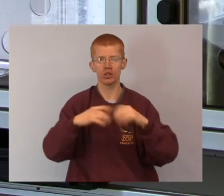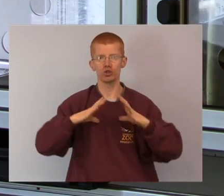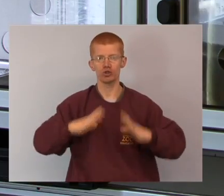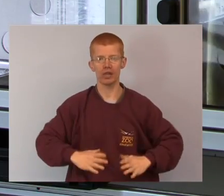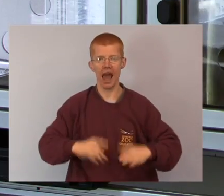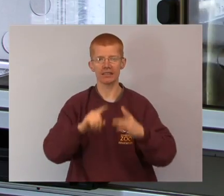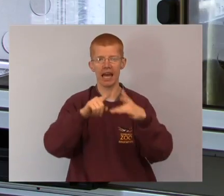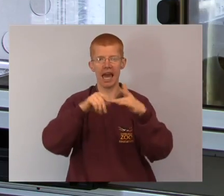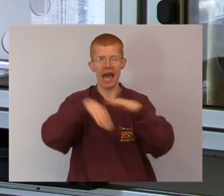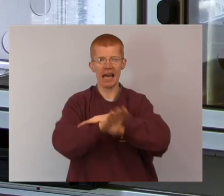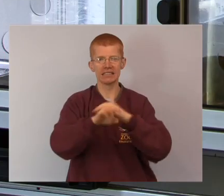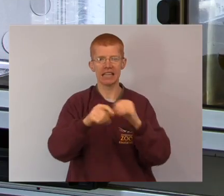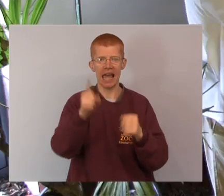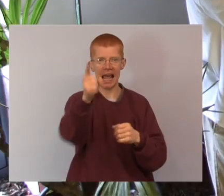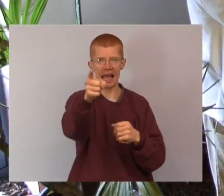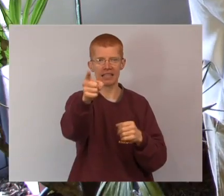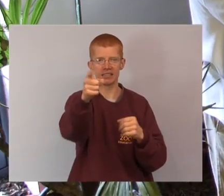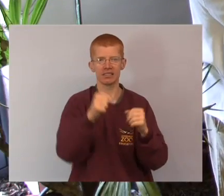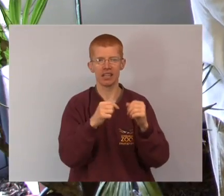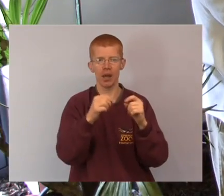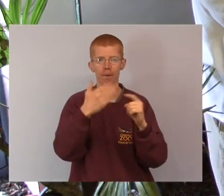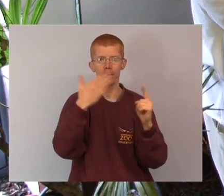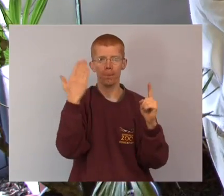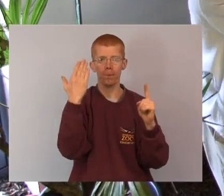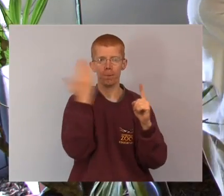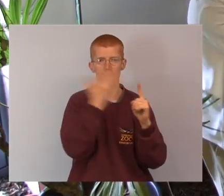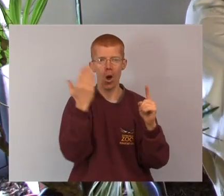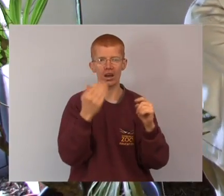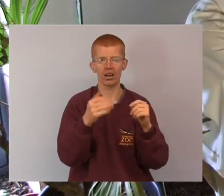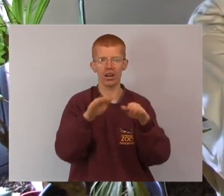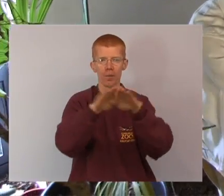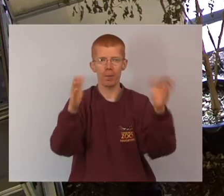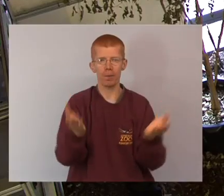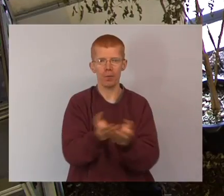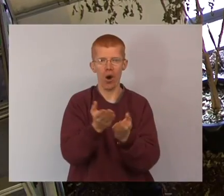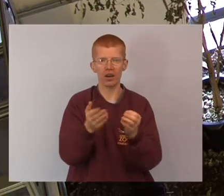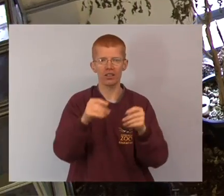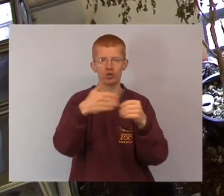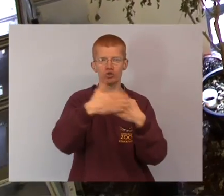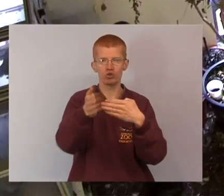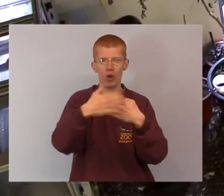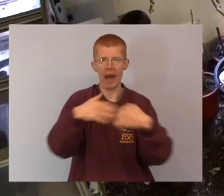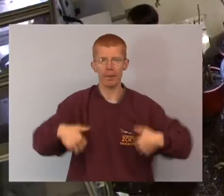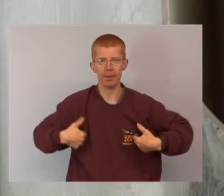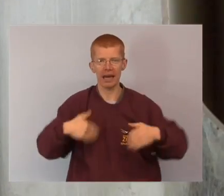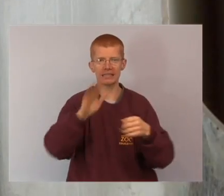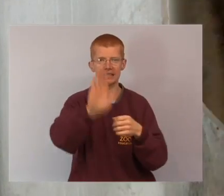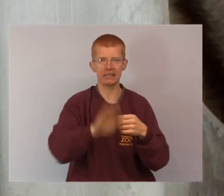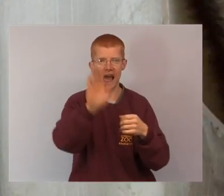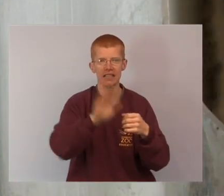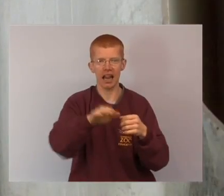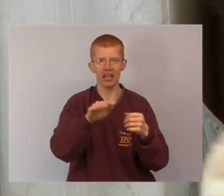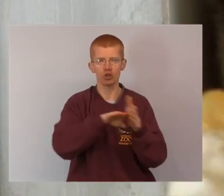like a kind of corridor through which the monkeys can go in and out so they get quite used to that and what that means is that we can also then